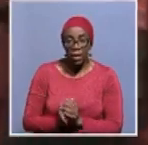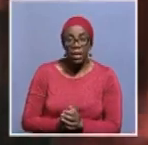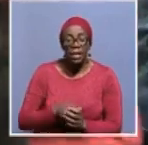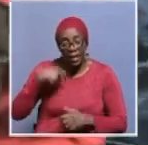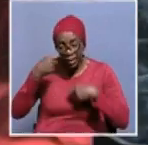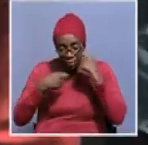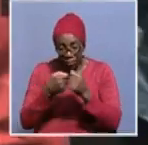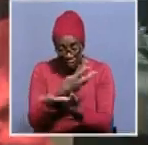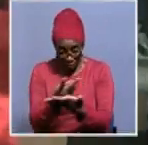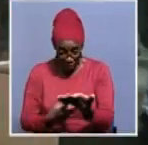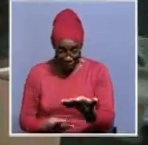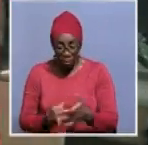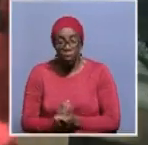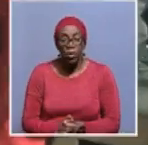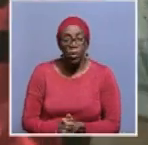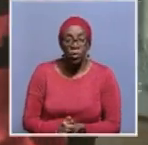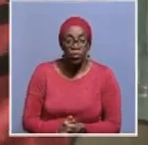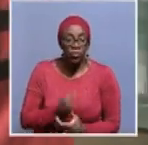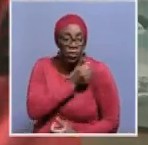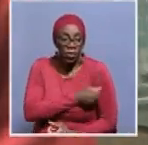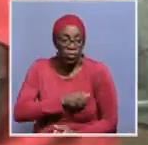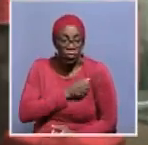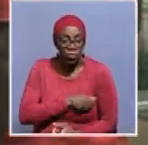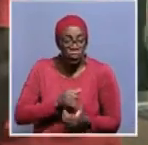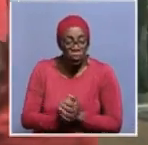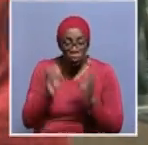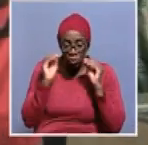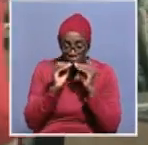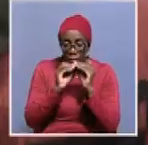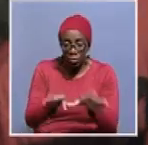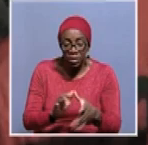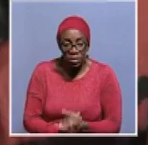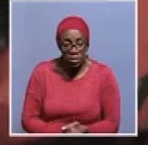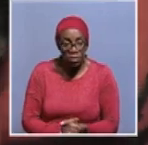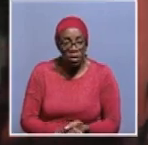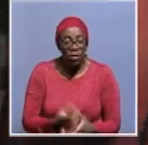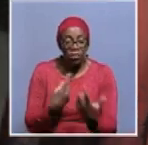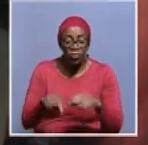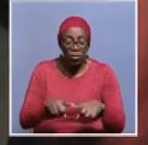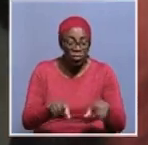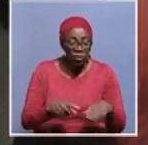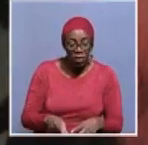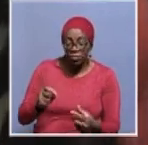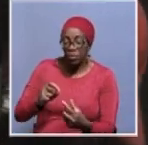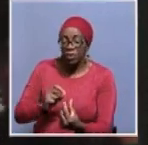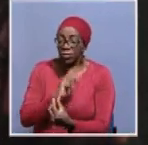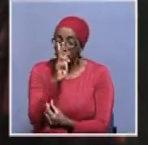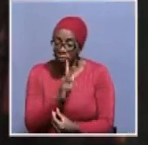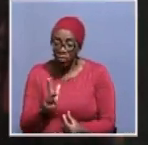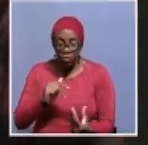the leads and the tribute some message of condolences from friends and relatives some sermon